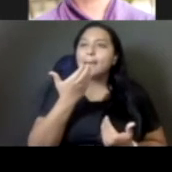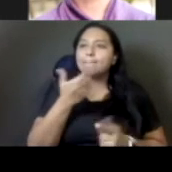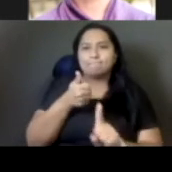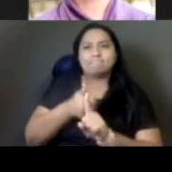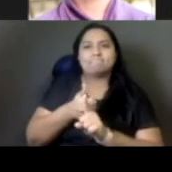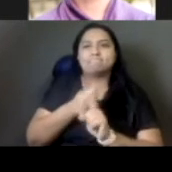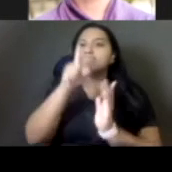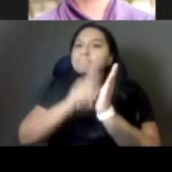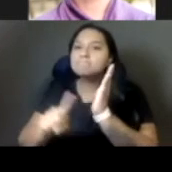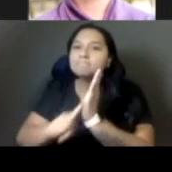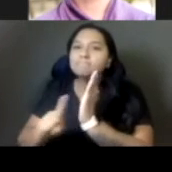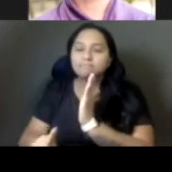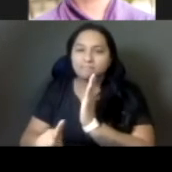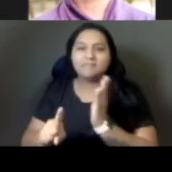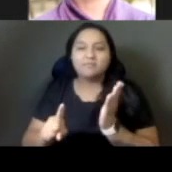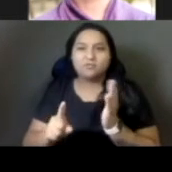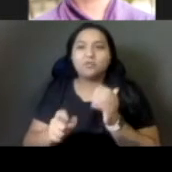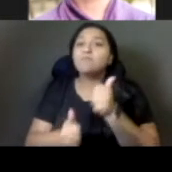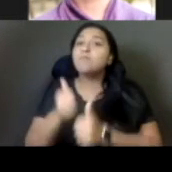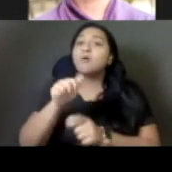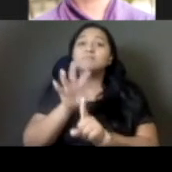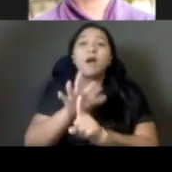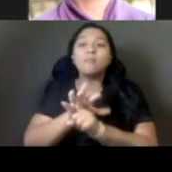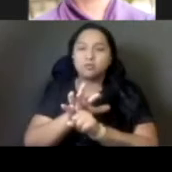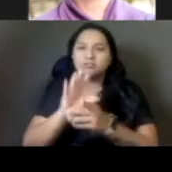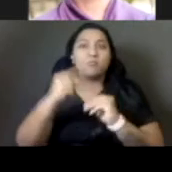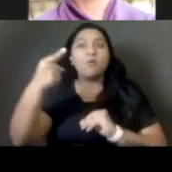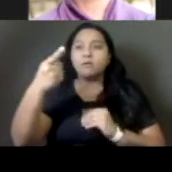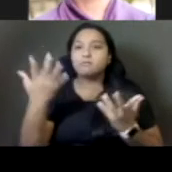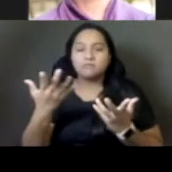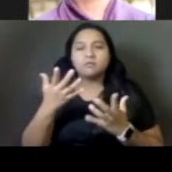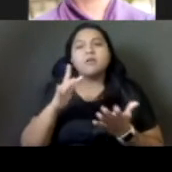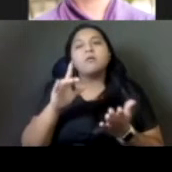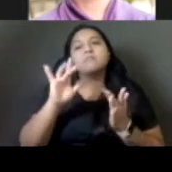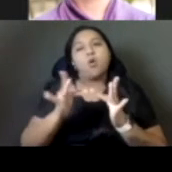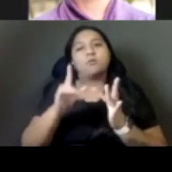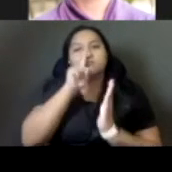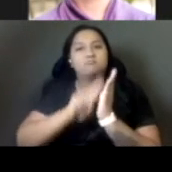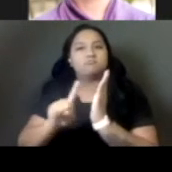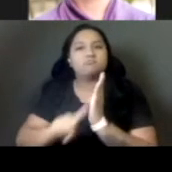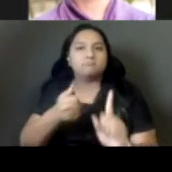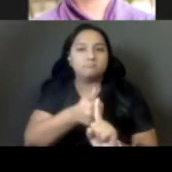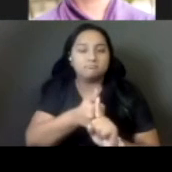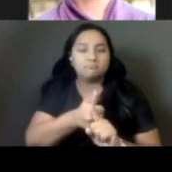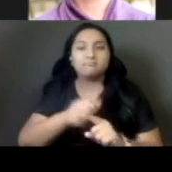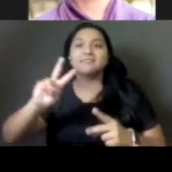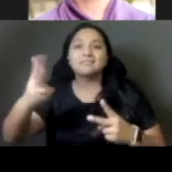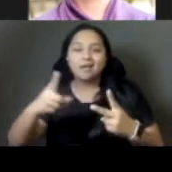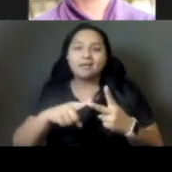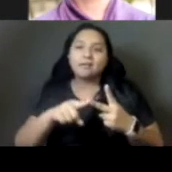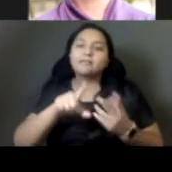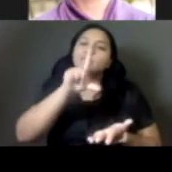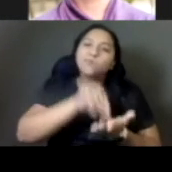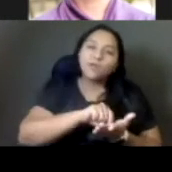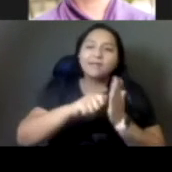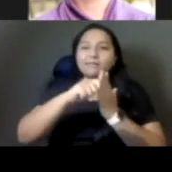their own research. So online research was the first category, number one. The second, uh, of that was print radio and TV podcasts. So